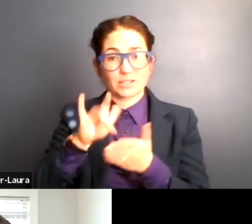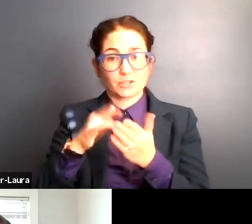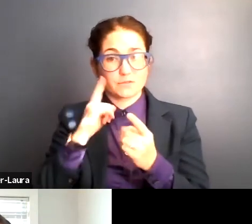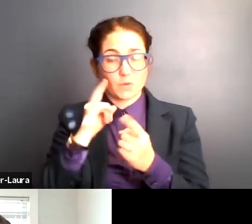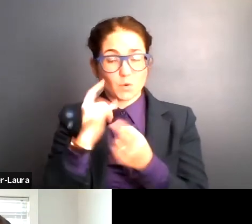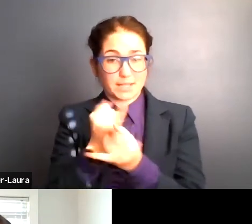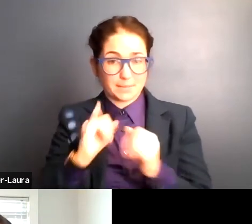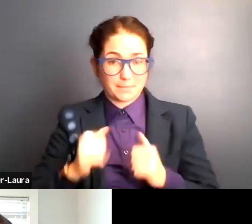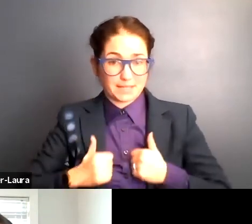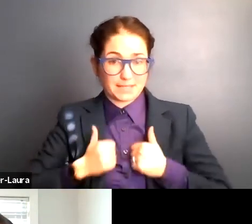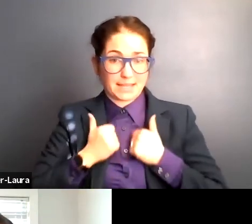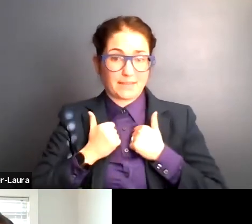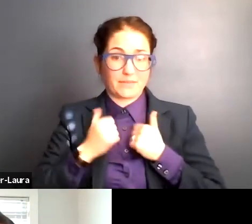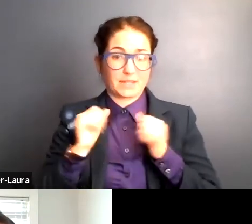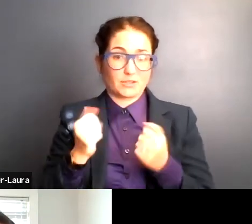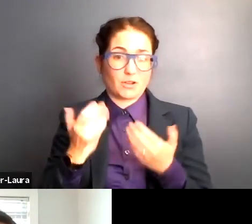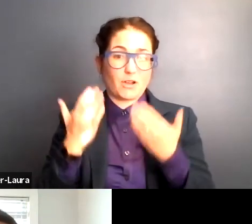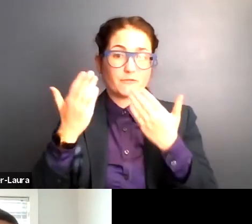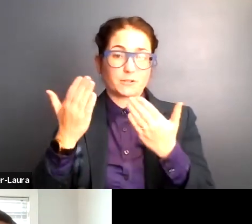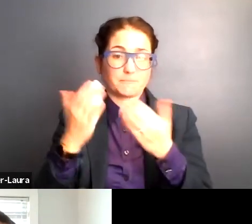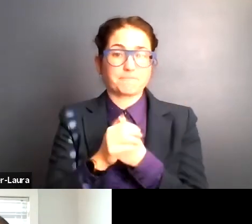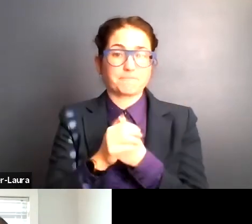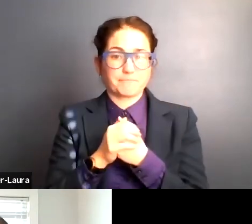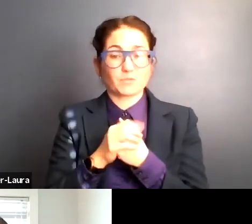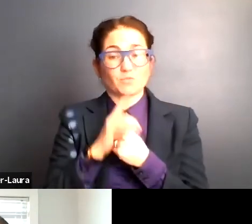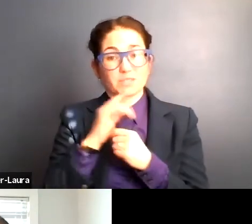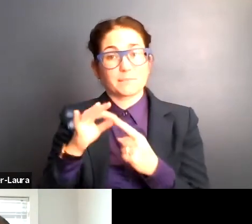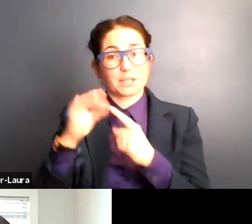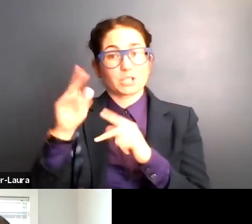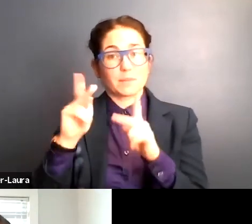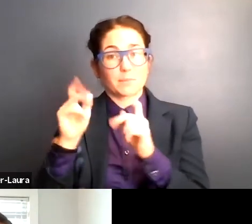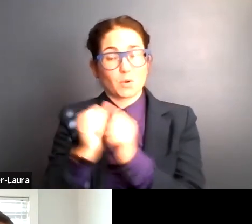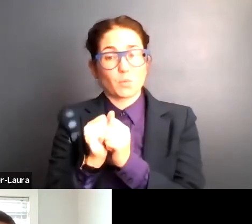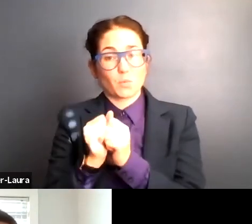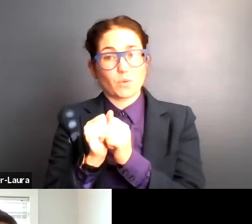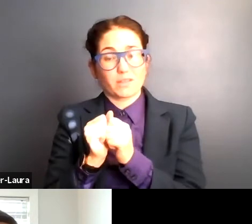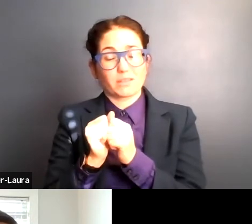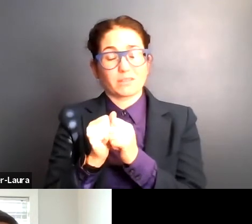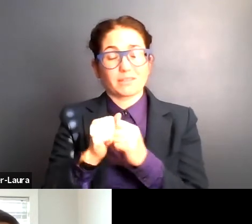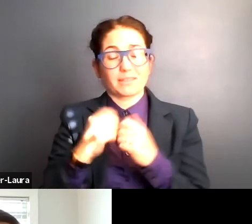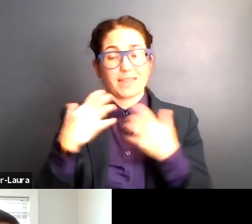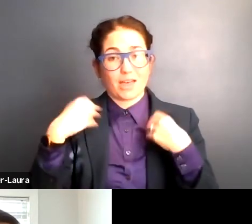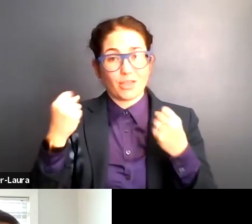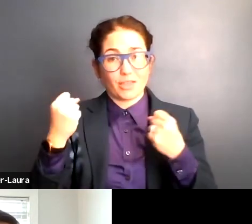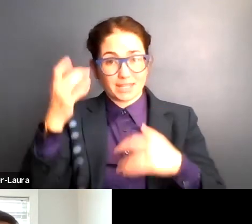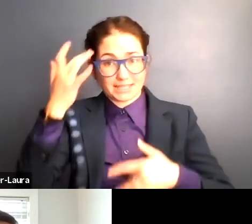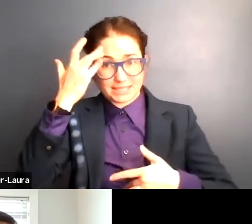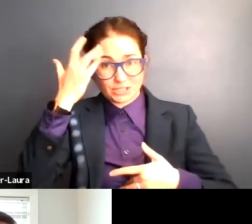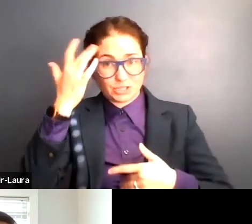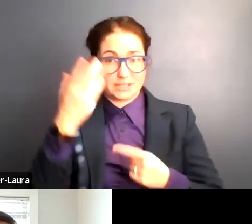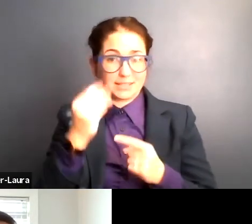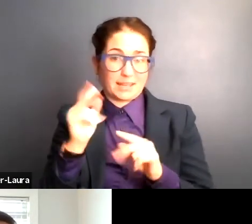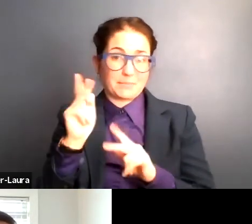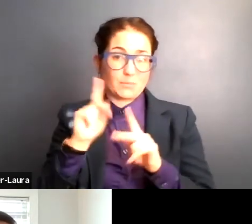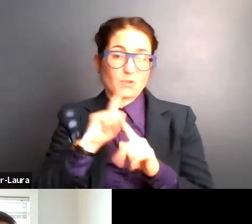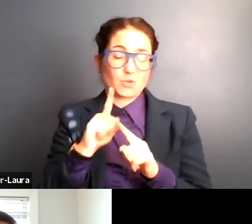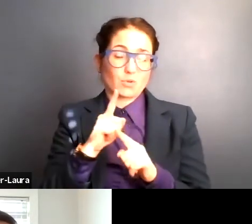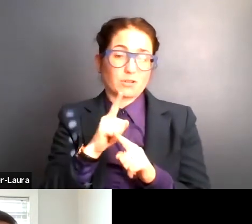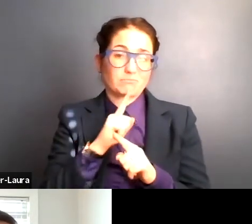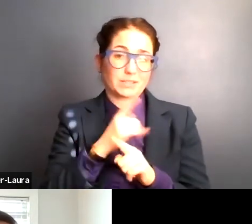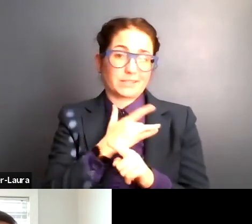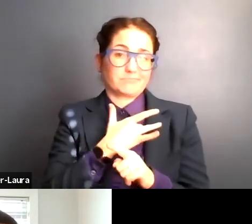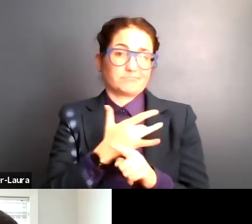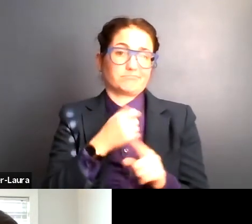able to offer, especially for those of us who have underlying health conditions and are vulnerable to the pandemic. Um,